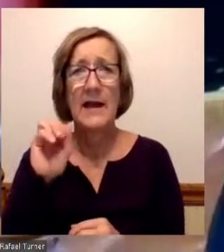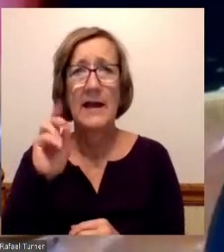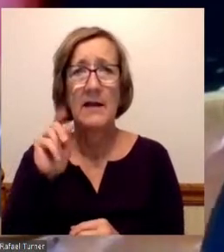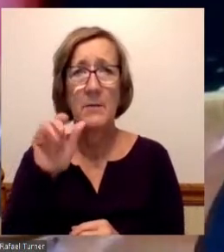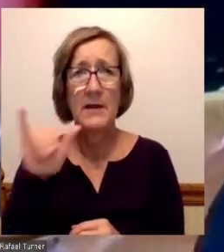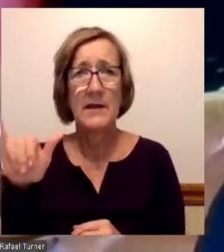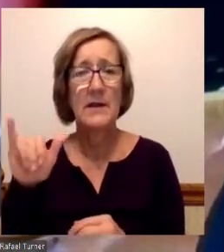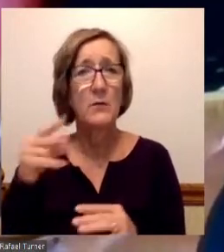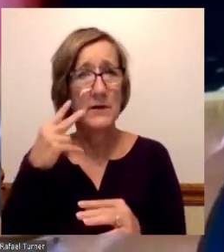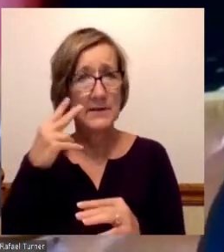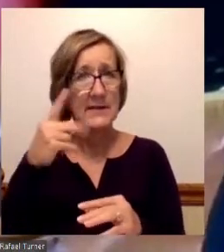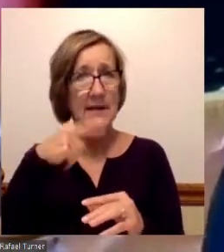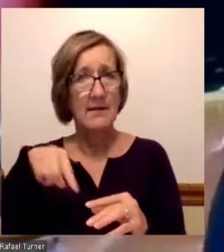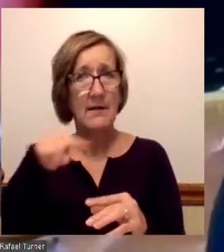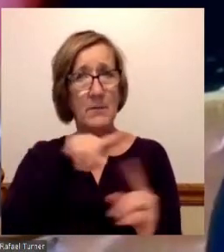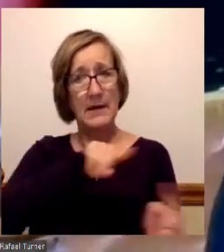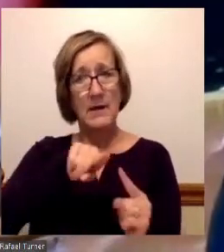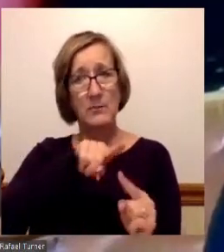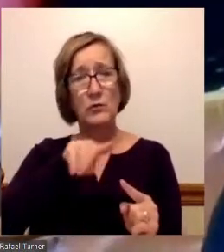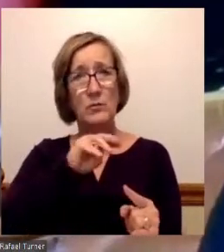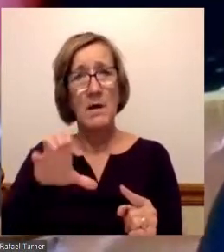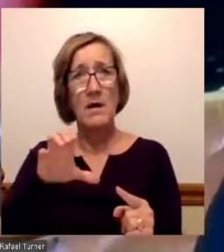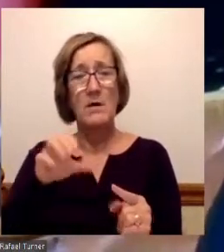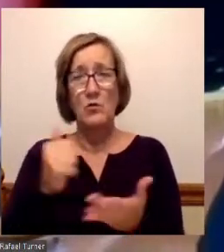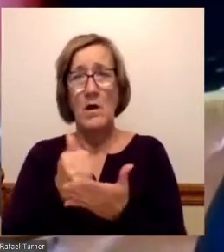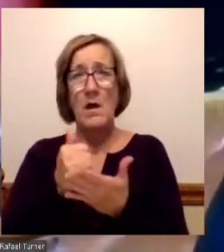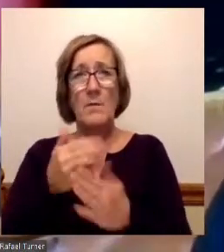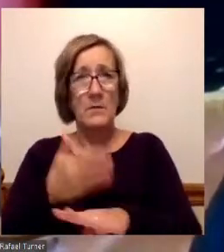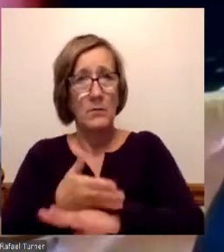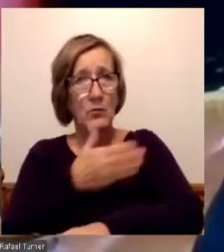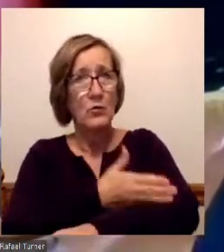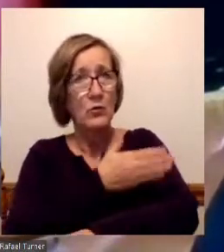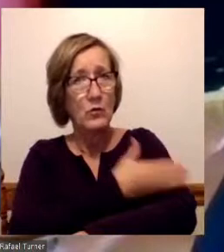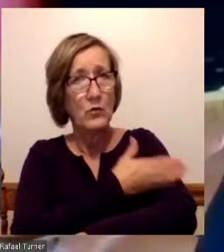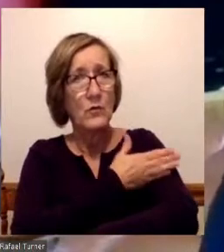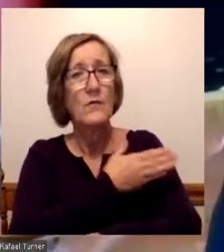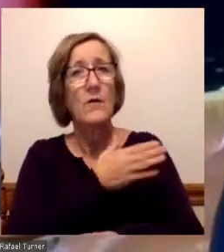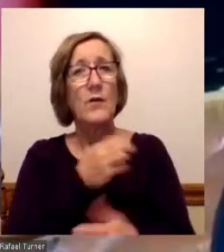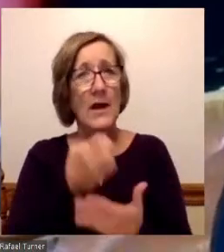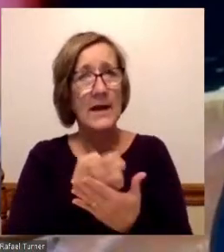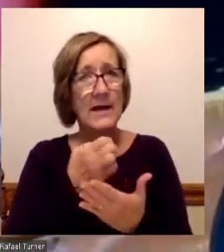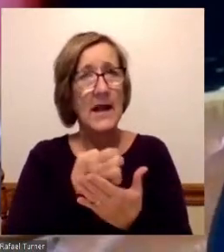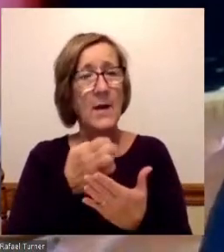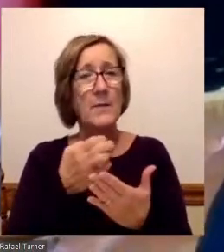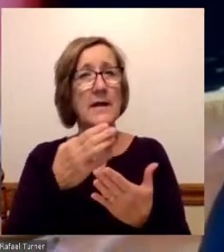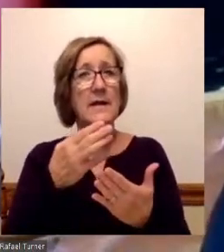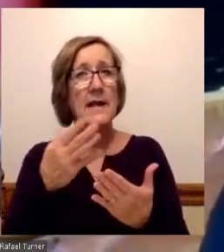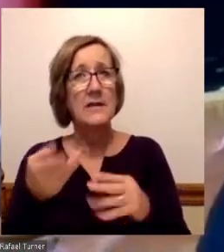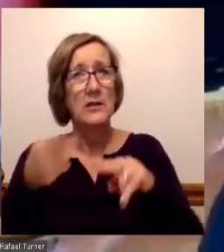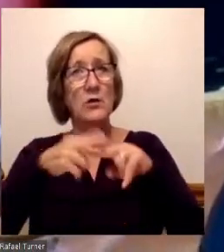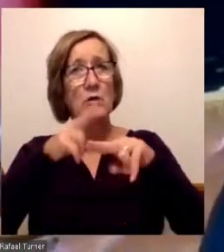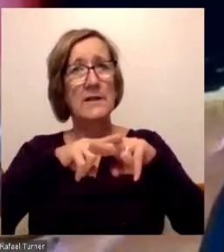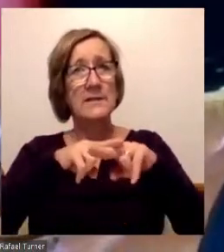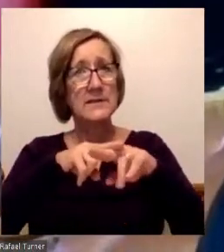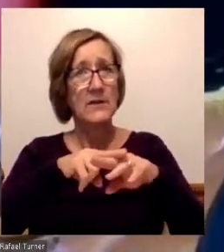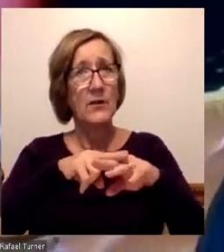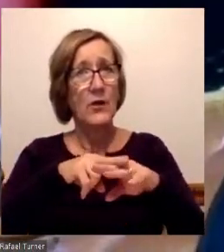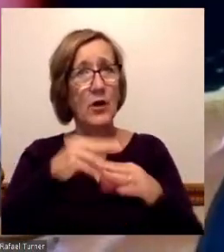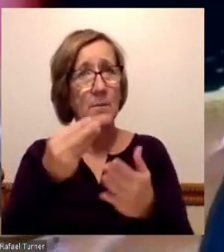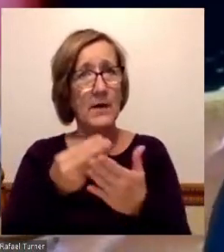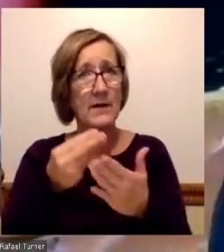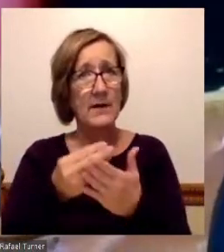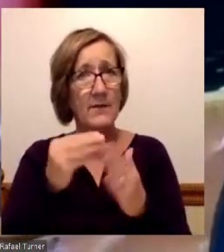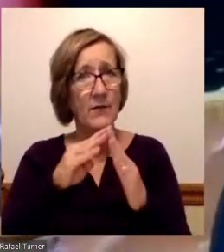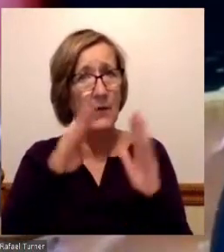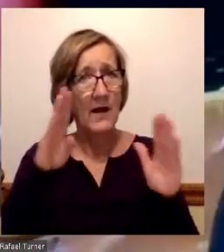to help improve their economic, you know, mobility and increase their household income, they also come with the heart